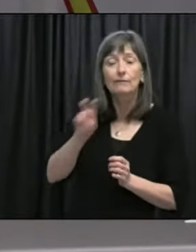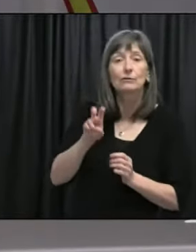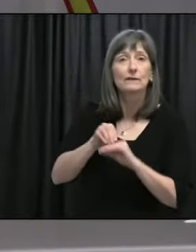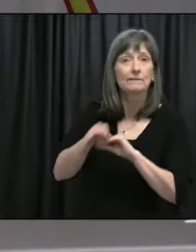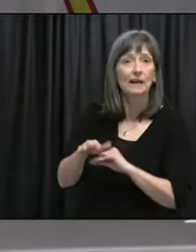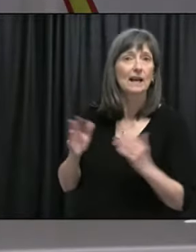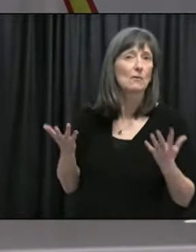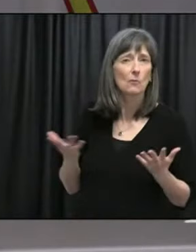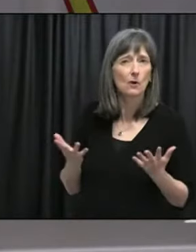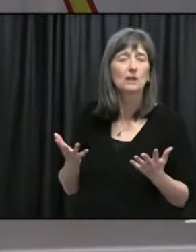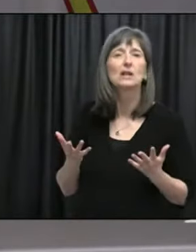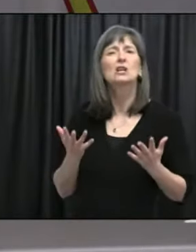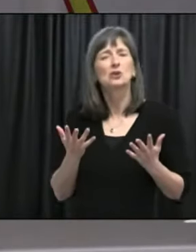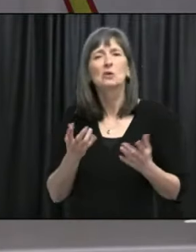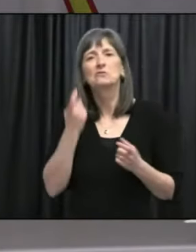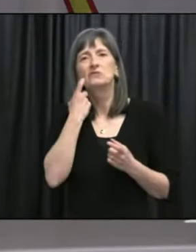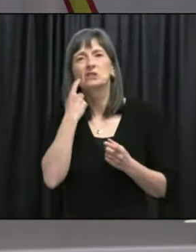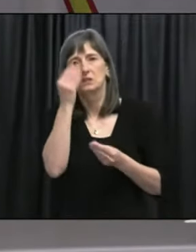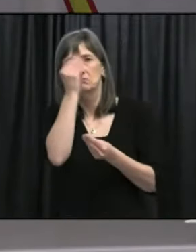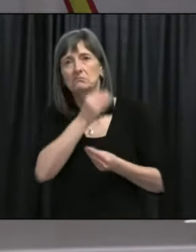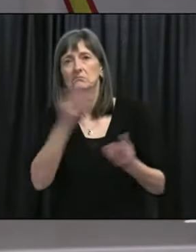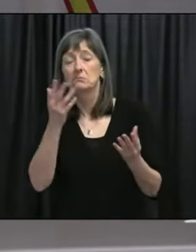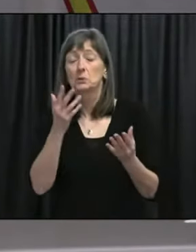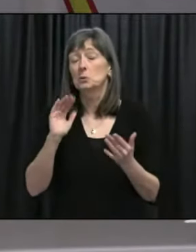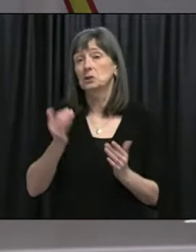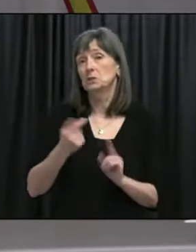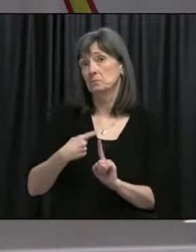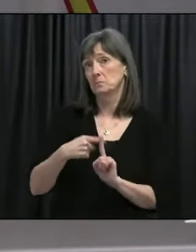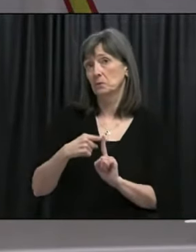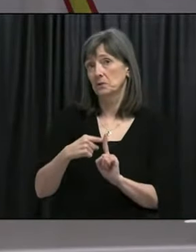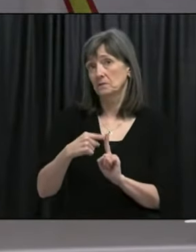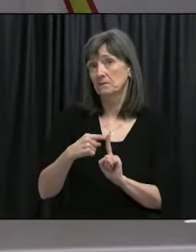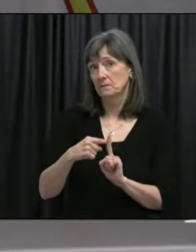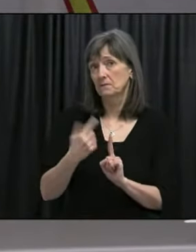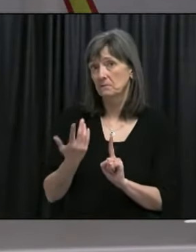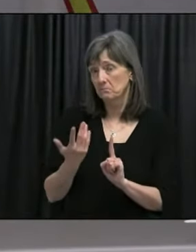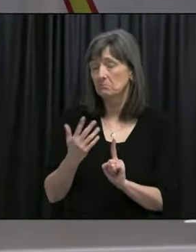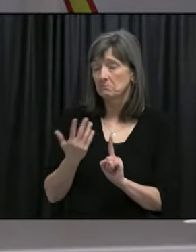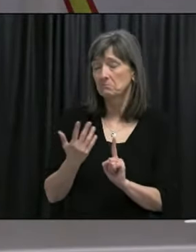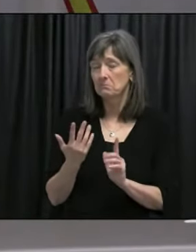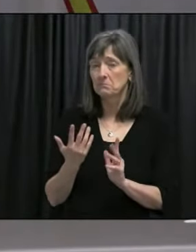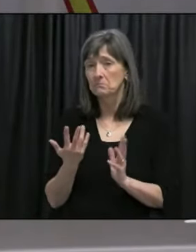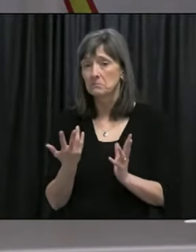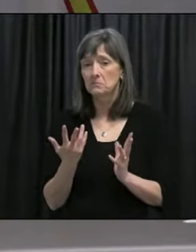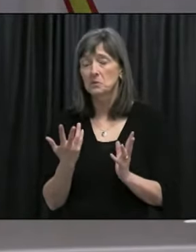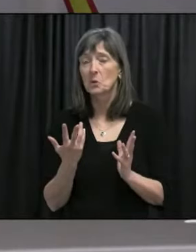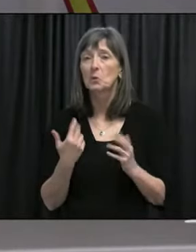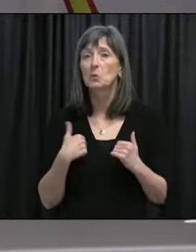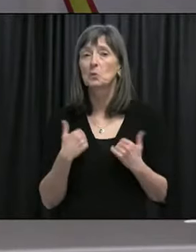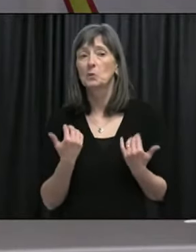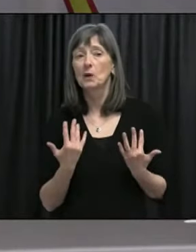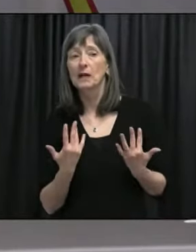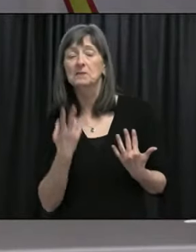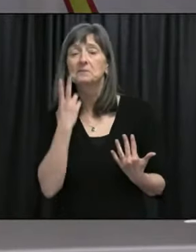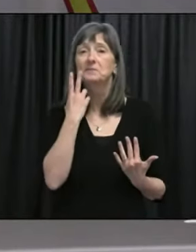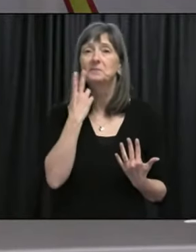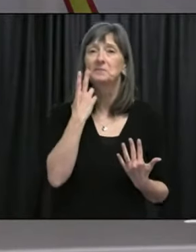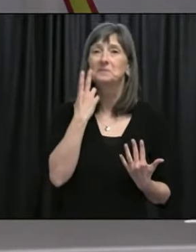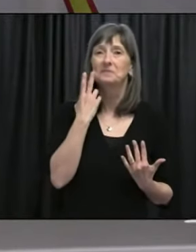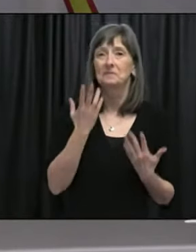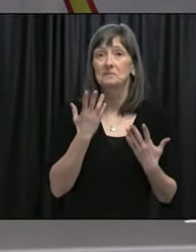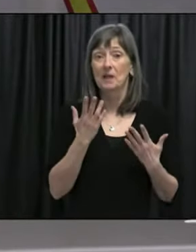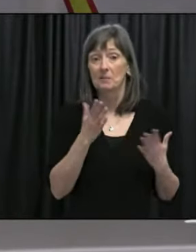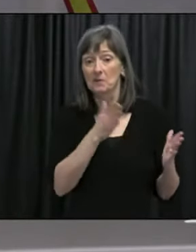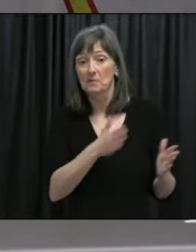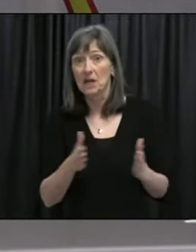Uh, and I think that's something, that's a positive sign. Uh, and I think, uh, we're, we're anxiously awaiting, uh, refinement to